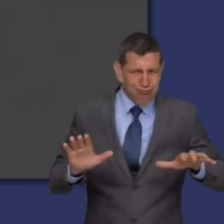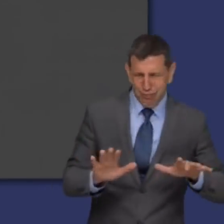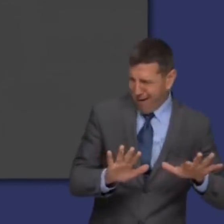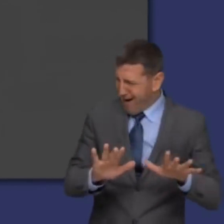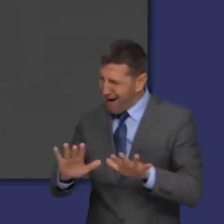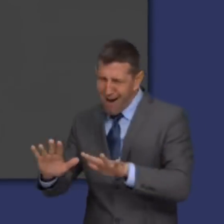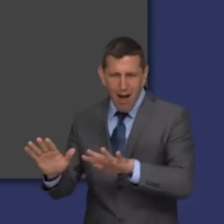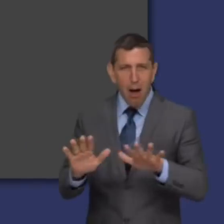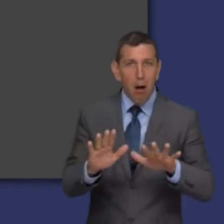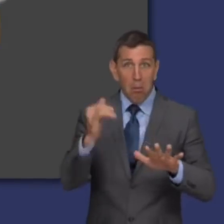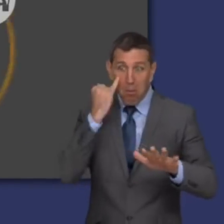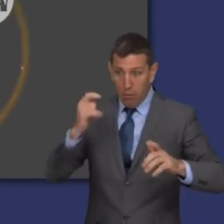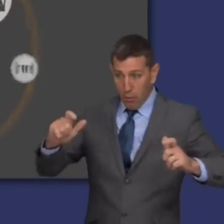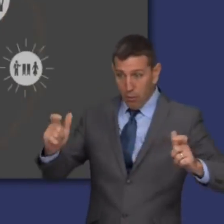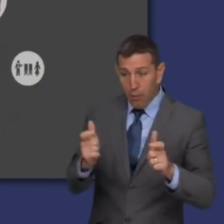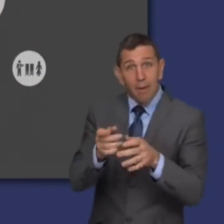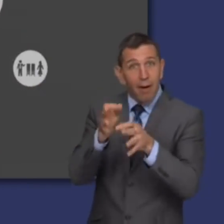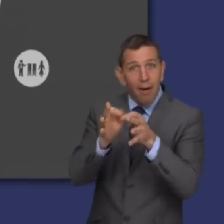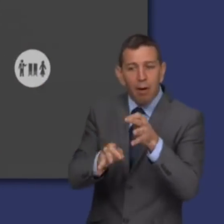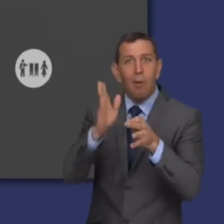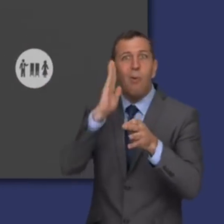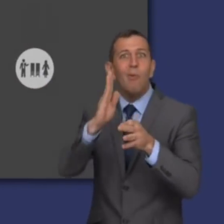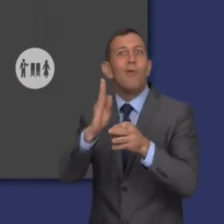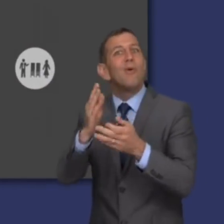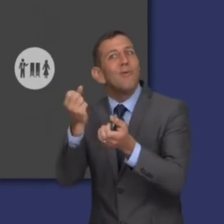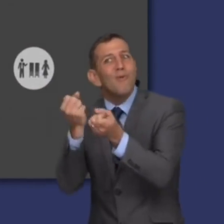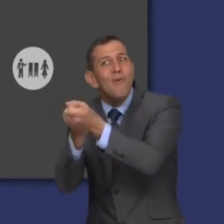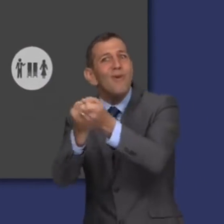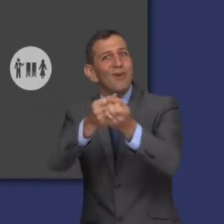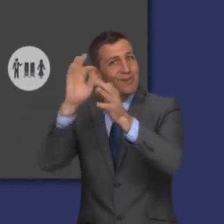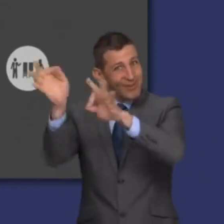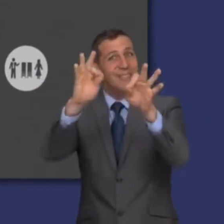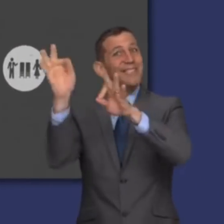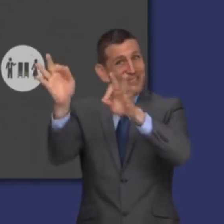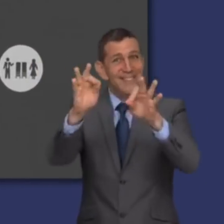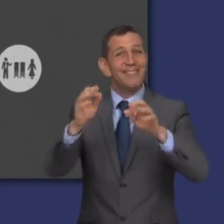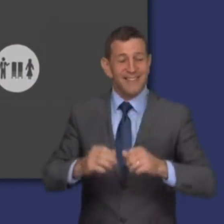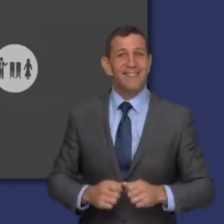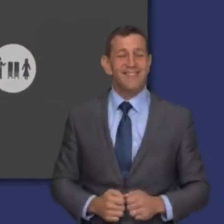made to Bethel would ultimately benefit the activity in the field.